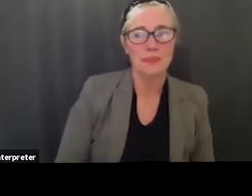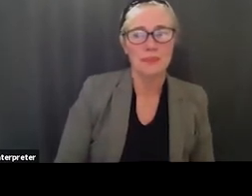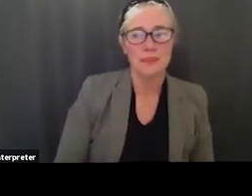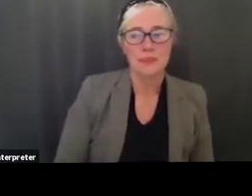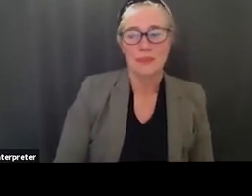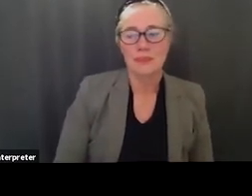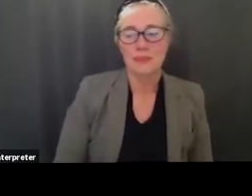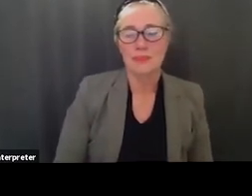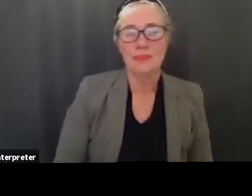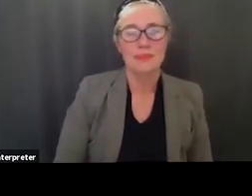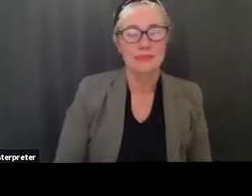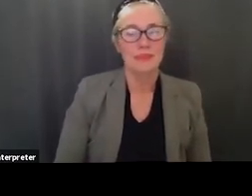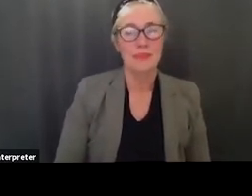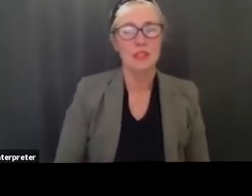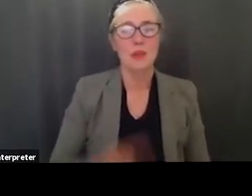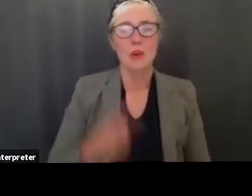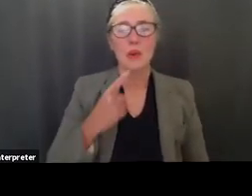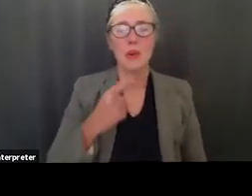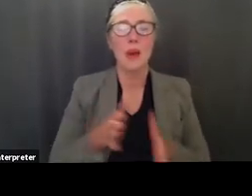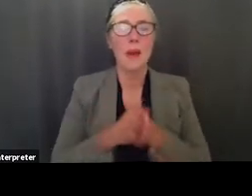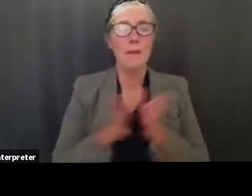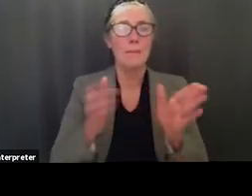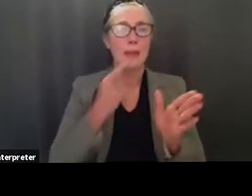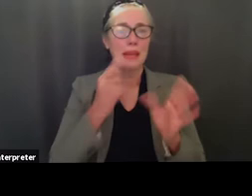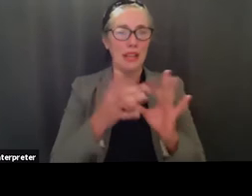and that concludes public comment on this item